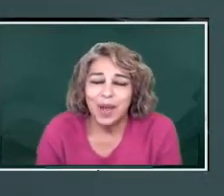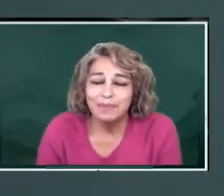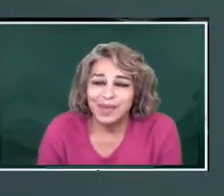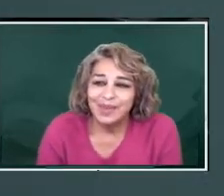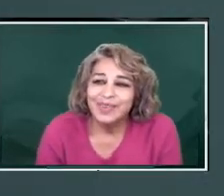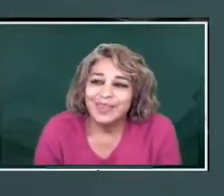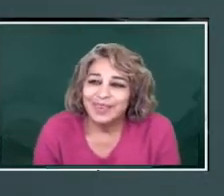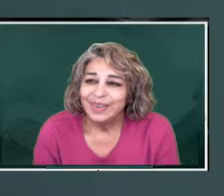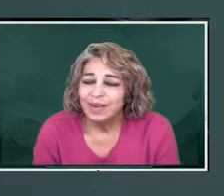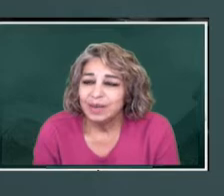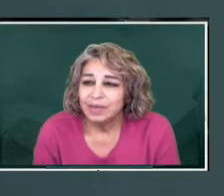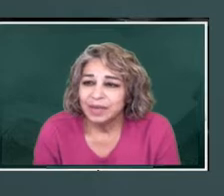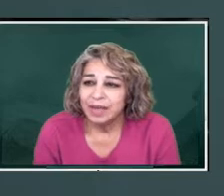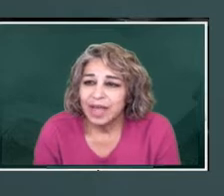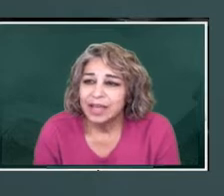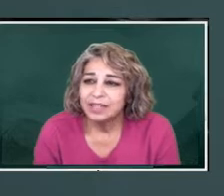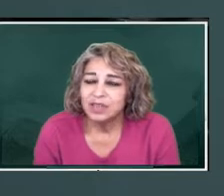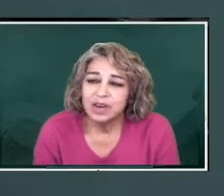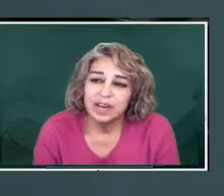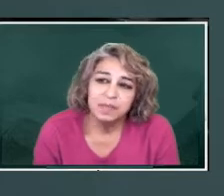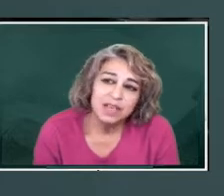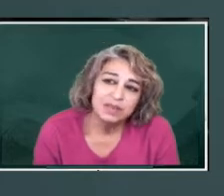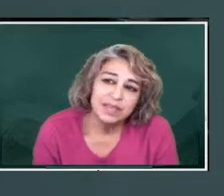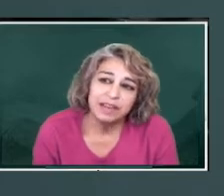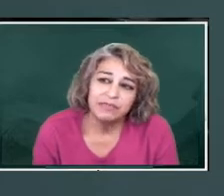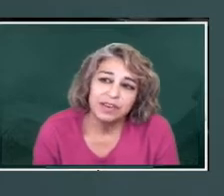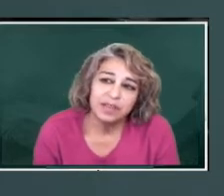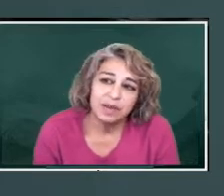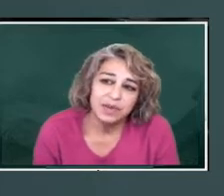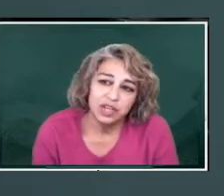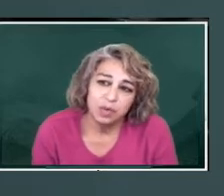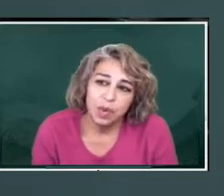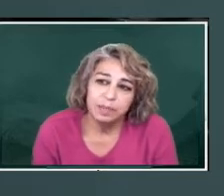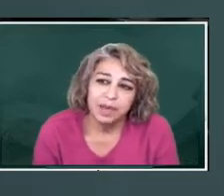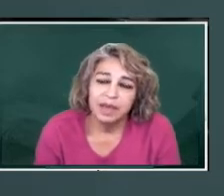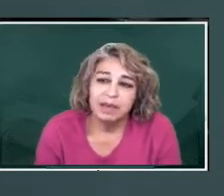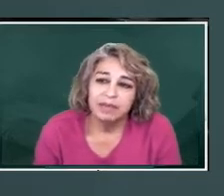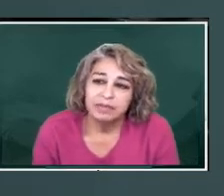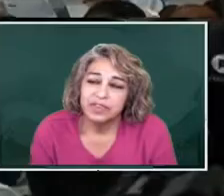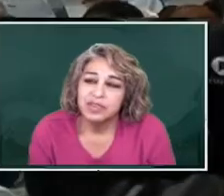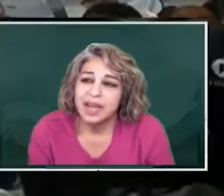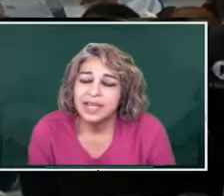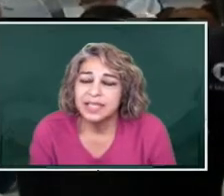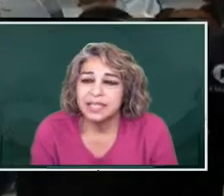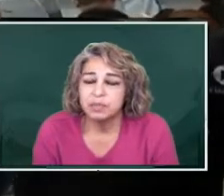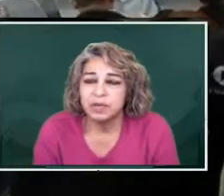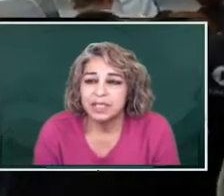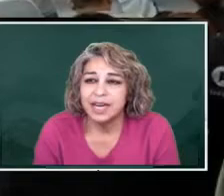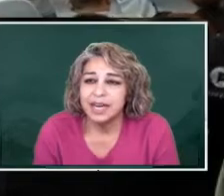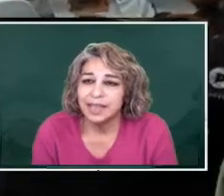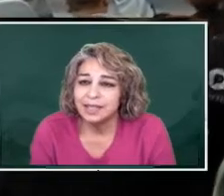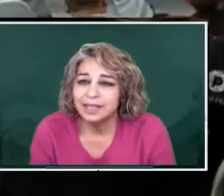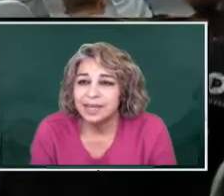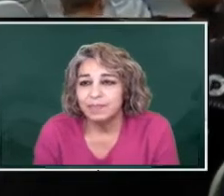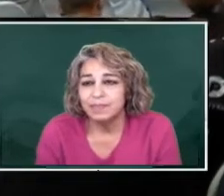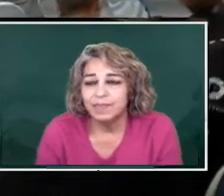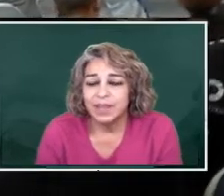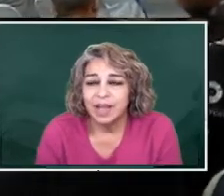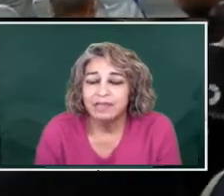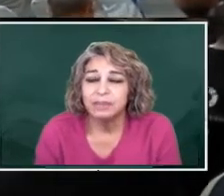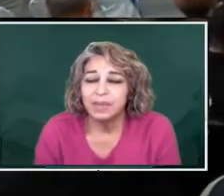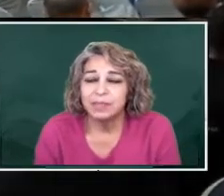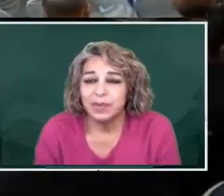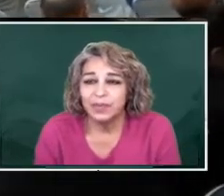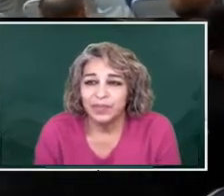web. And so they're going to be using that Federal Commission web to 96% at this time